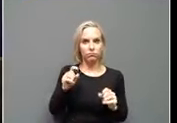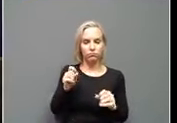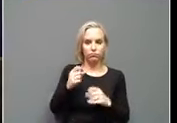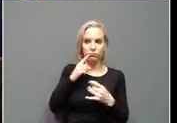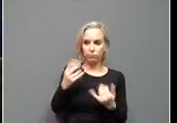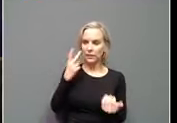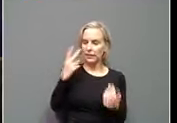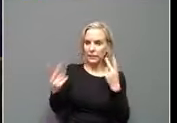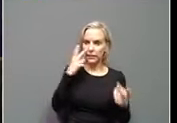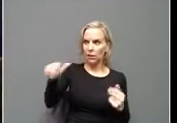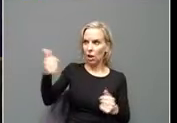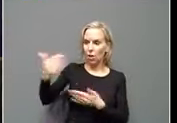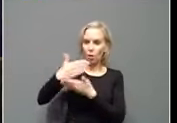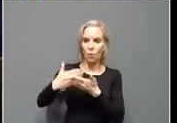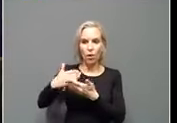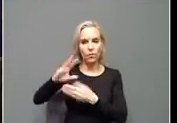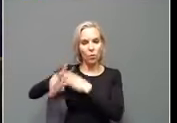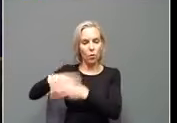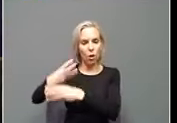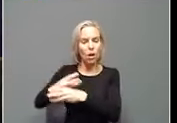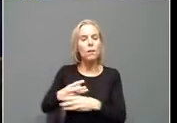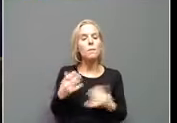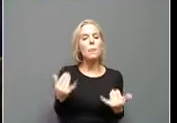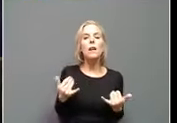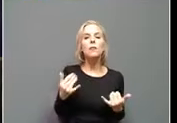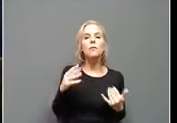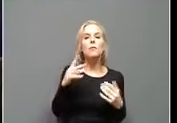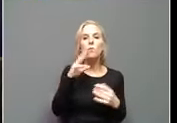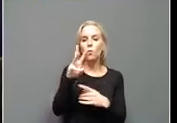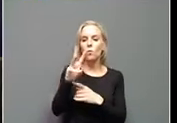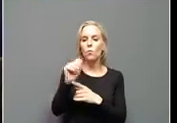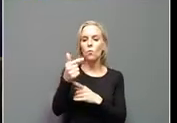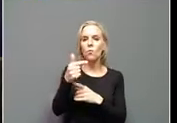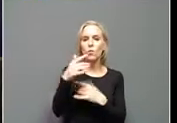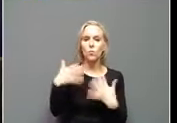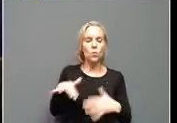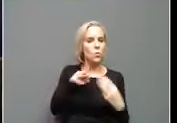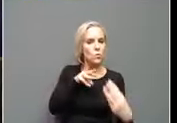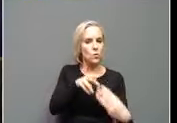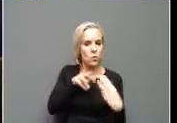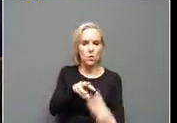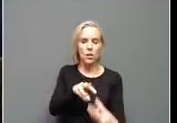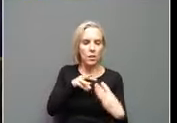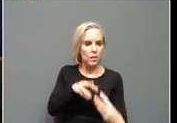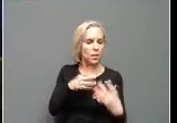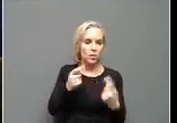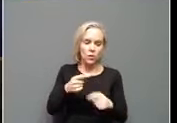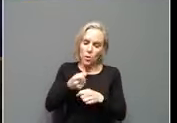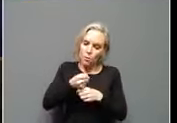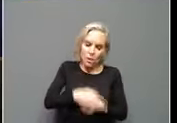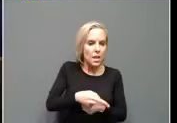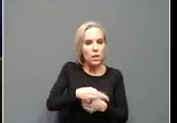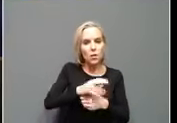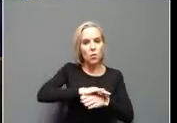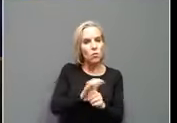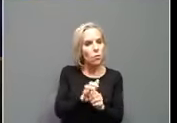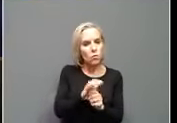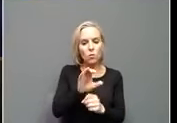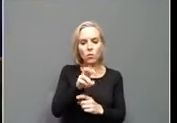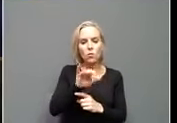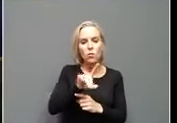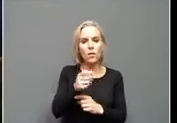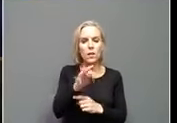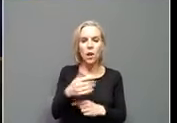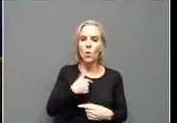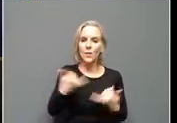First off, even while we waged war against COVID-19 these past 14 months, we never stopped working to create